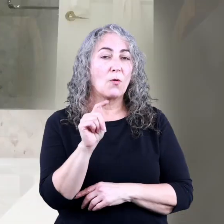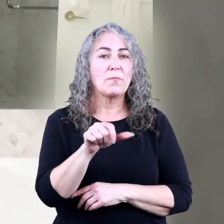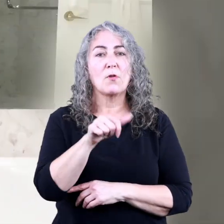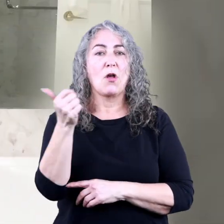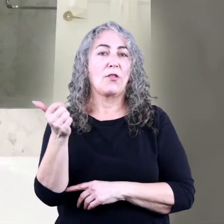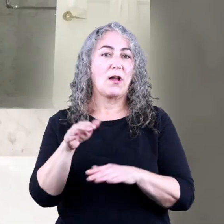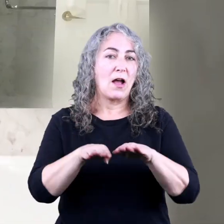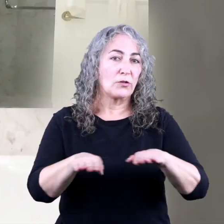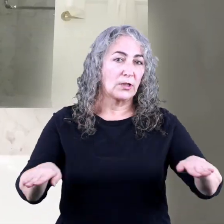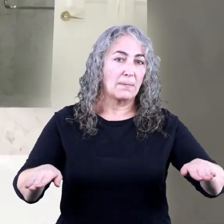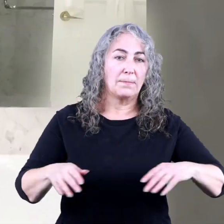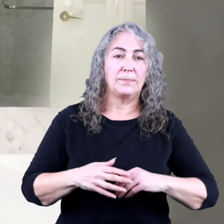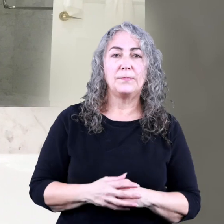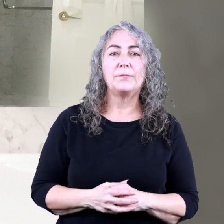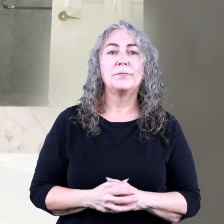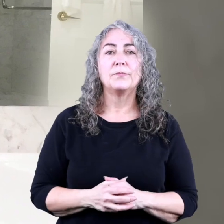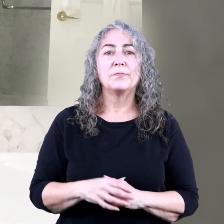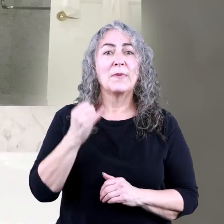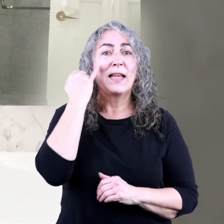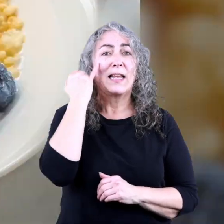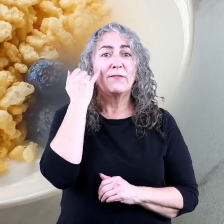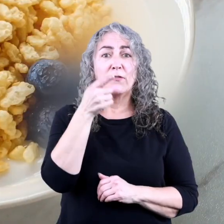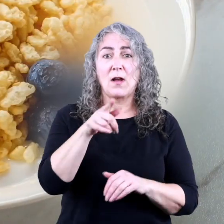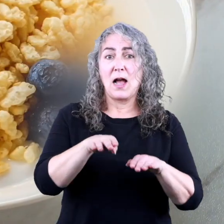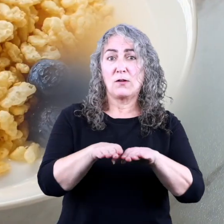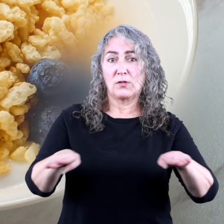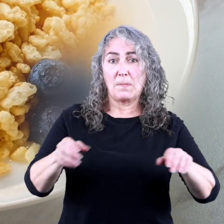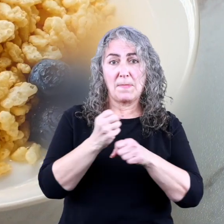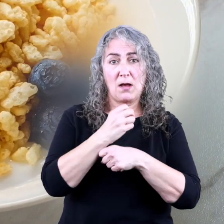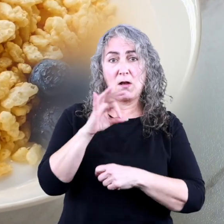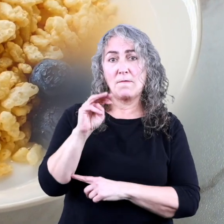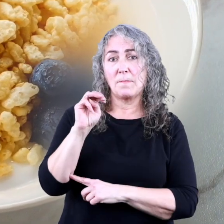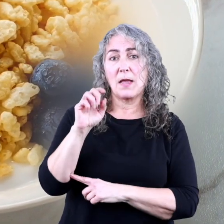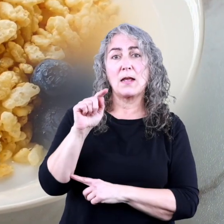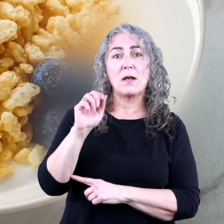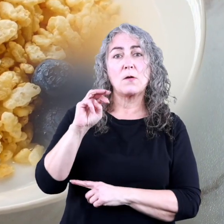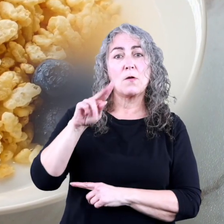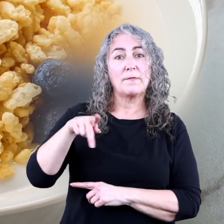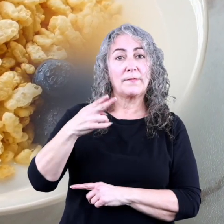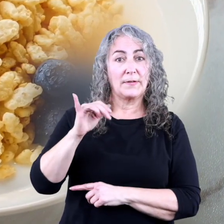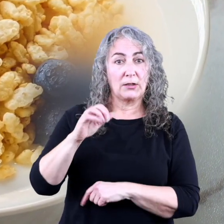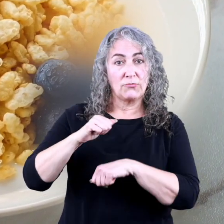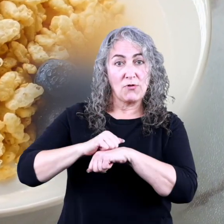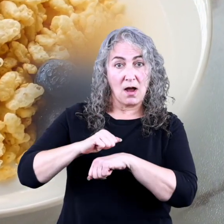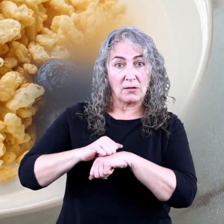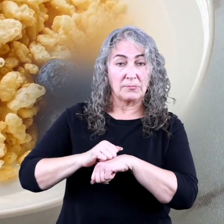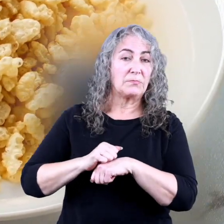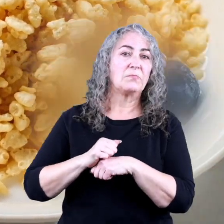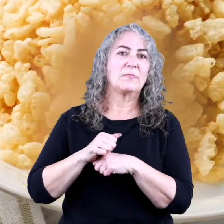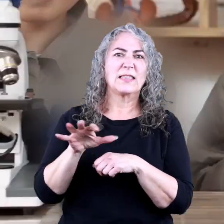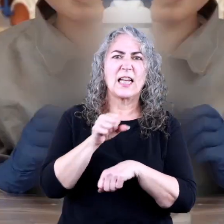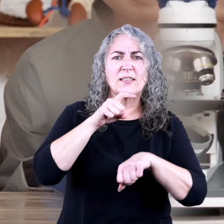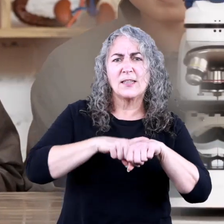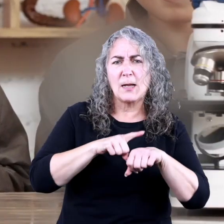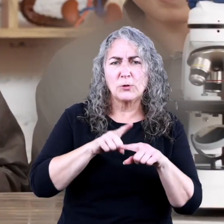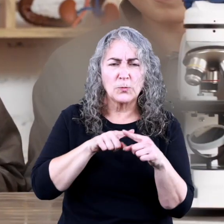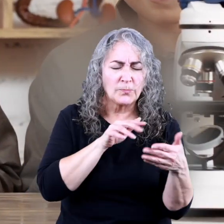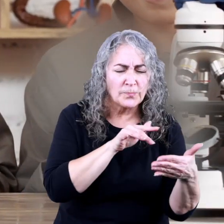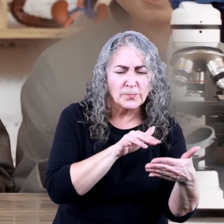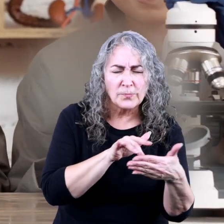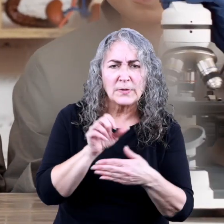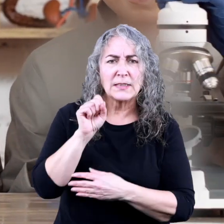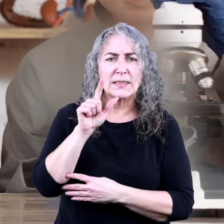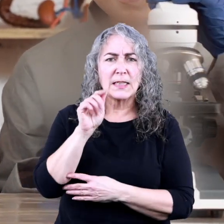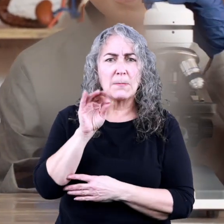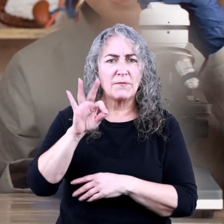and other countertops. If your countertop is made of a metamorphic rock, take some time to